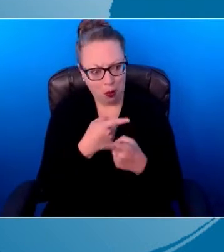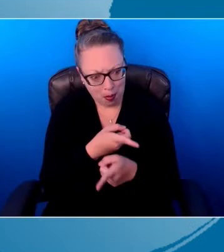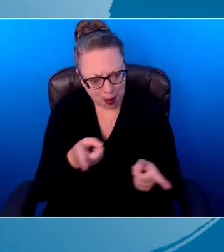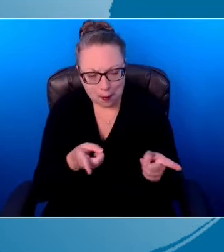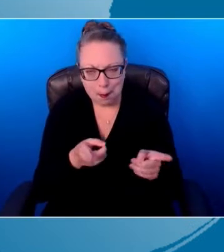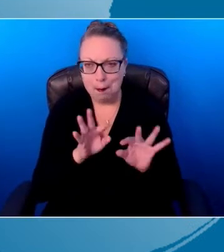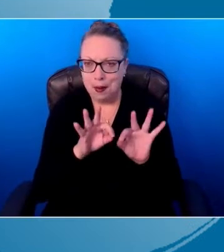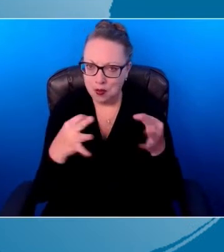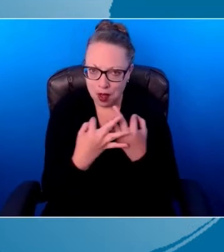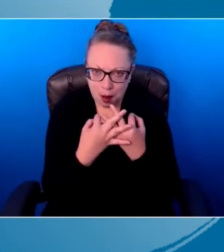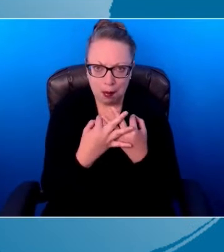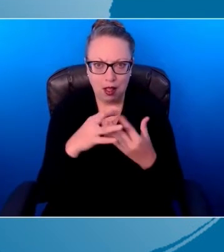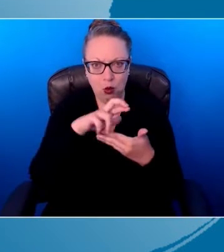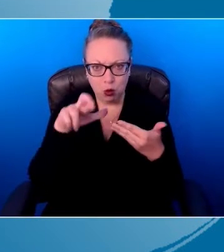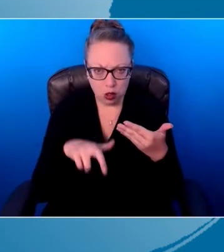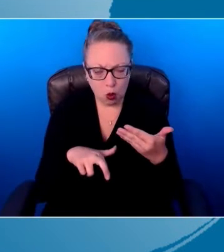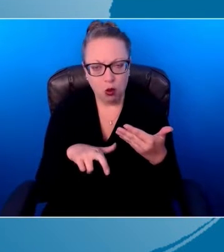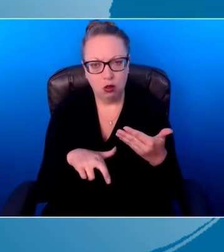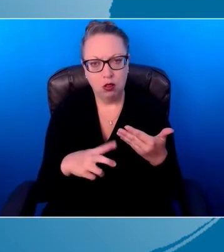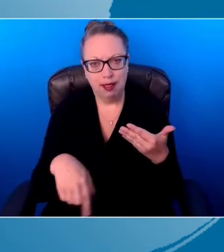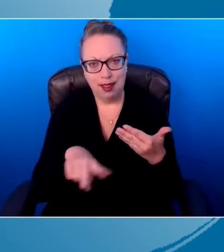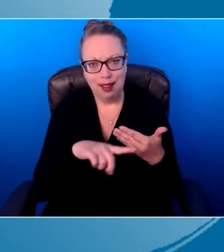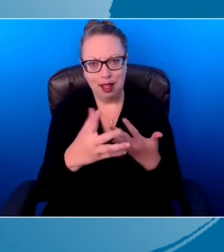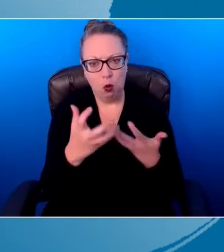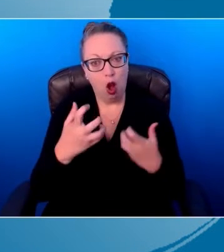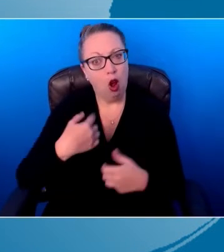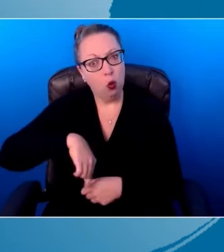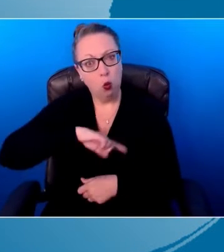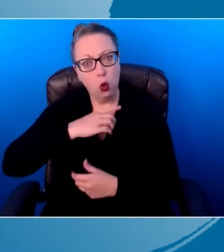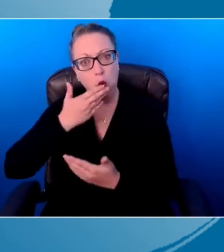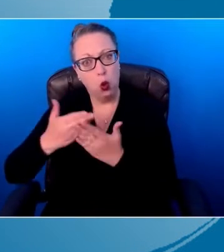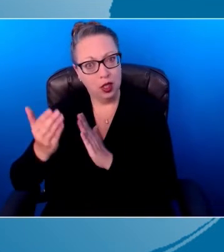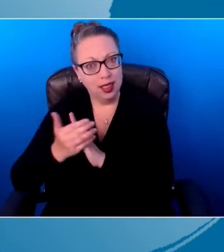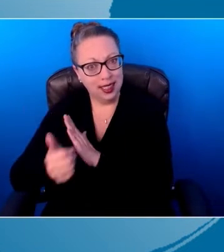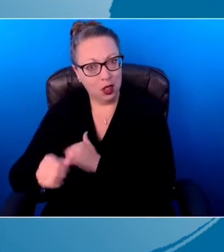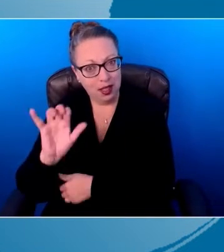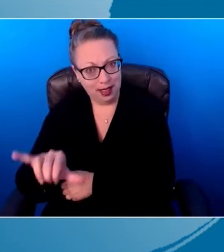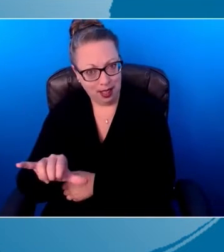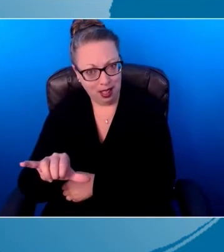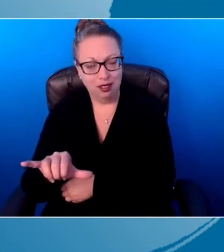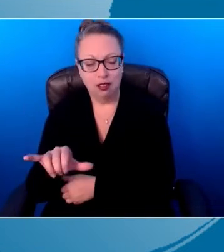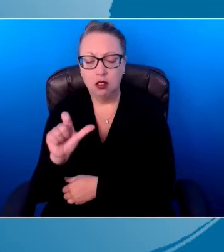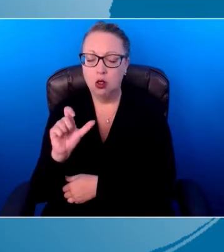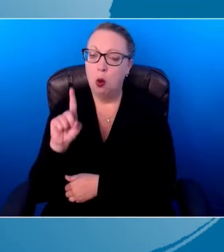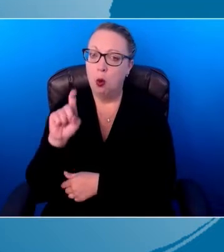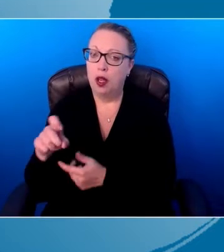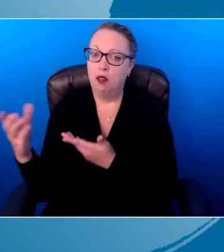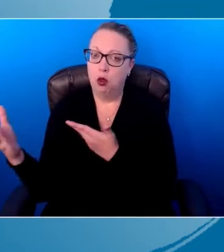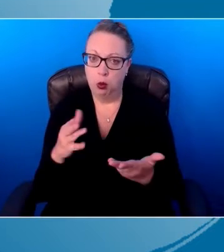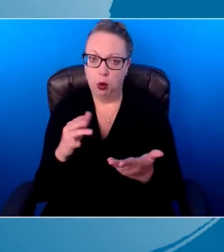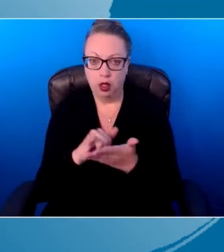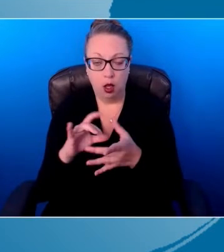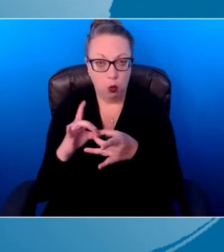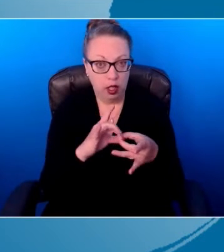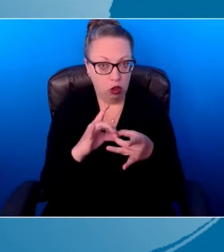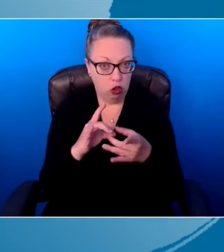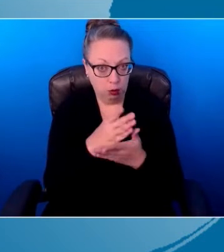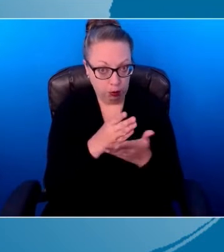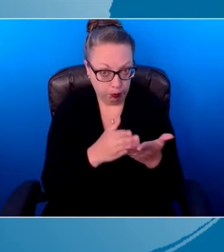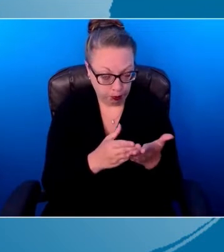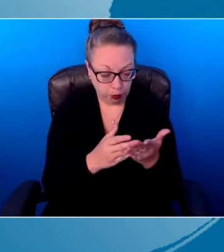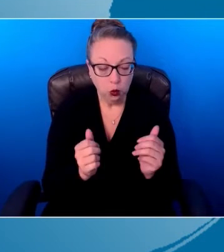we care about the outcomes that they want. We're good at this, but we have to bring that relational piece into with participation